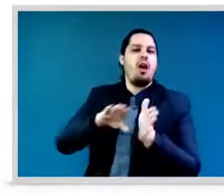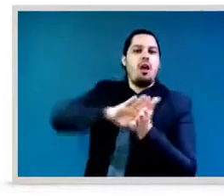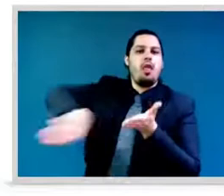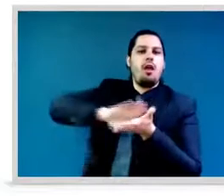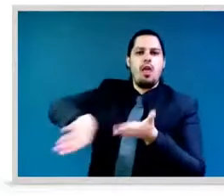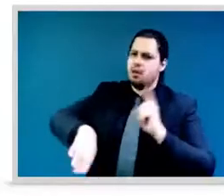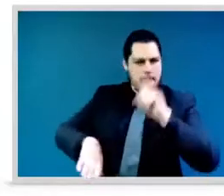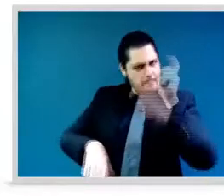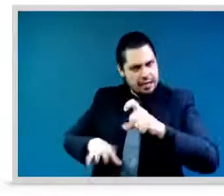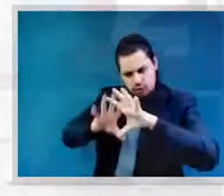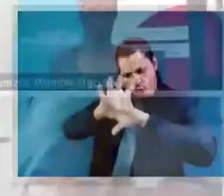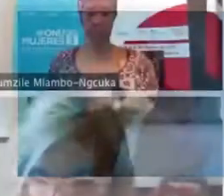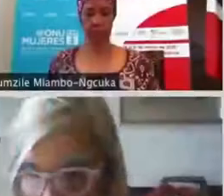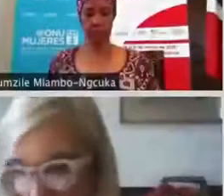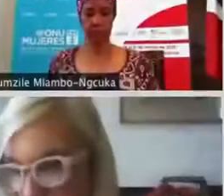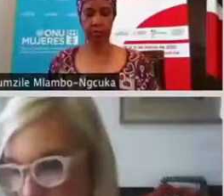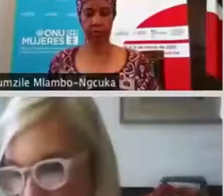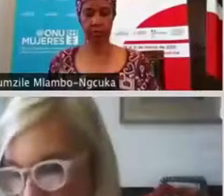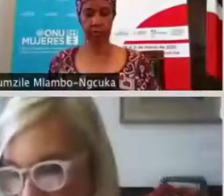Thank you very much, Amanda.